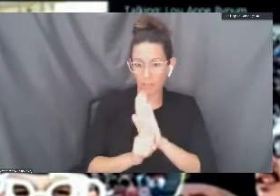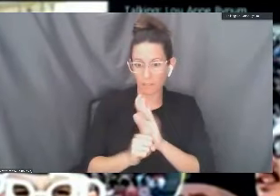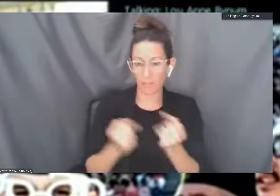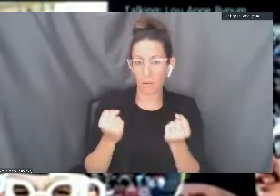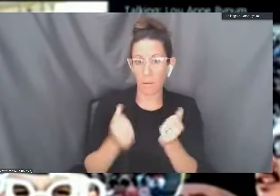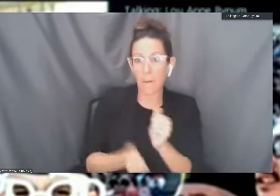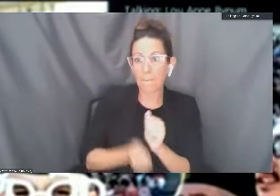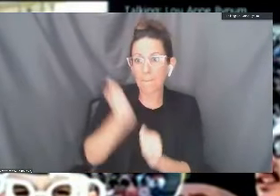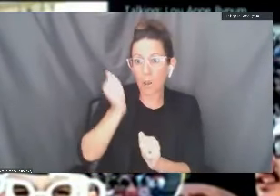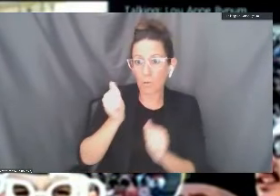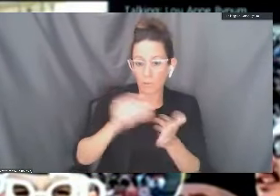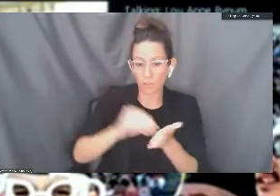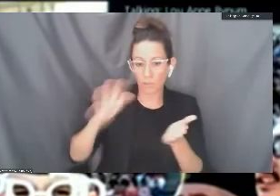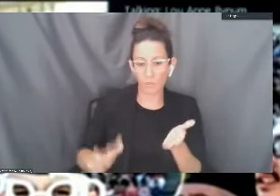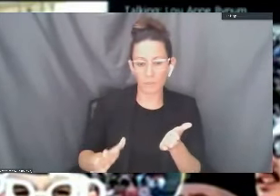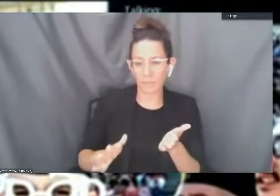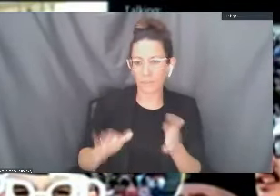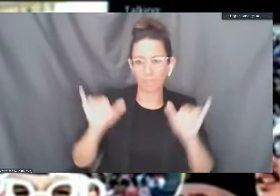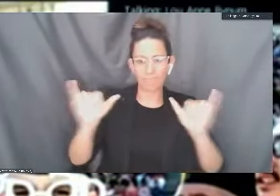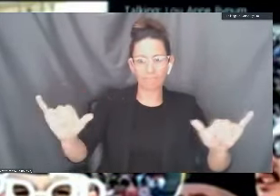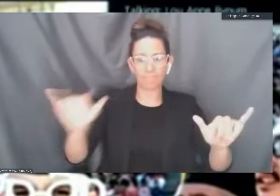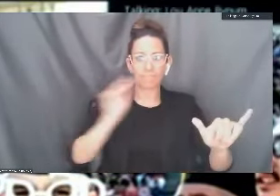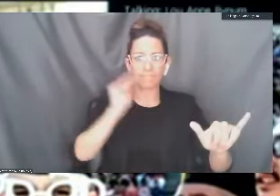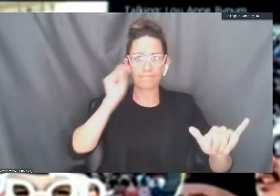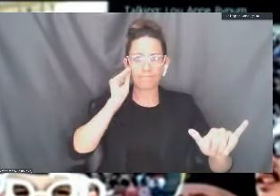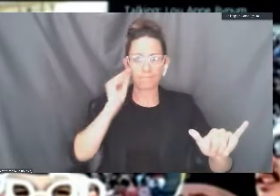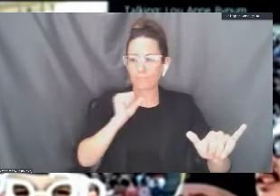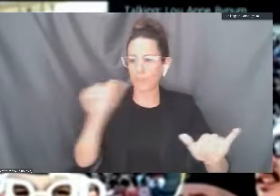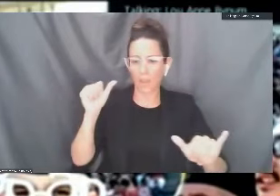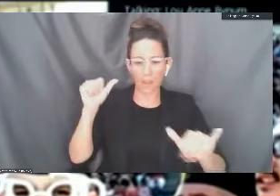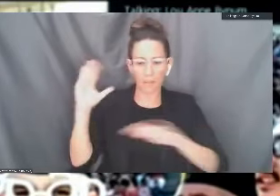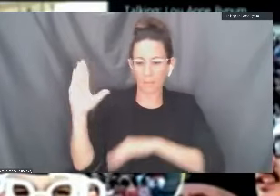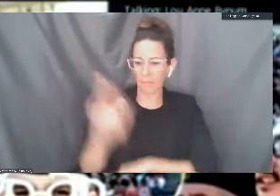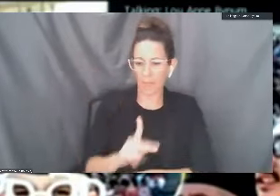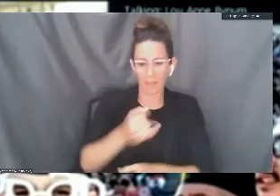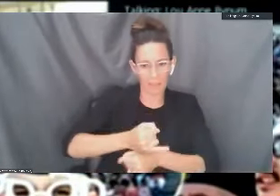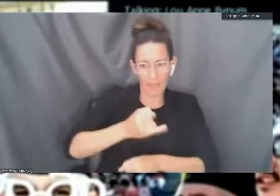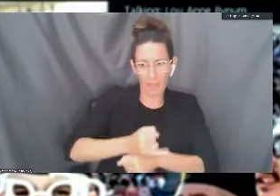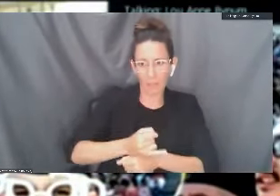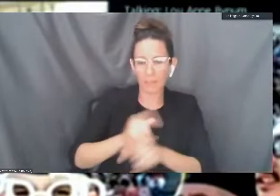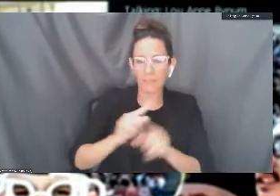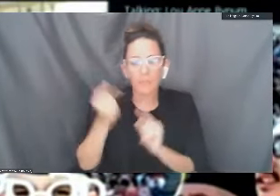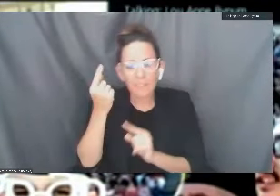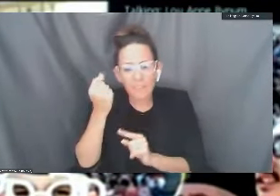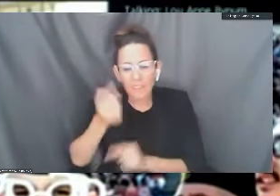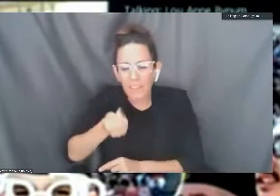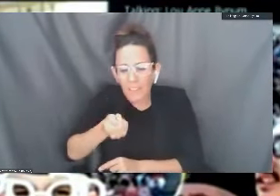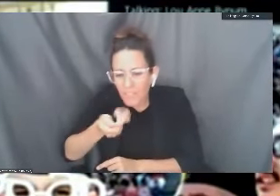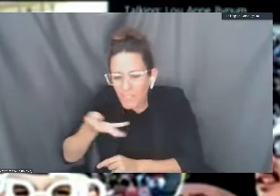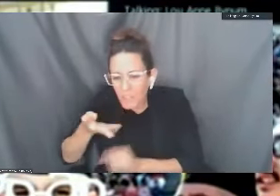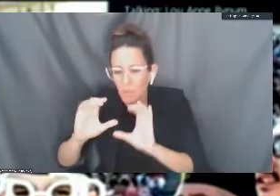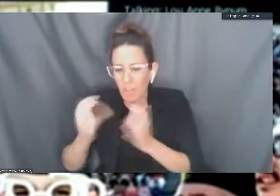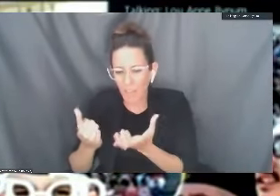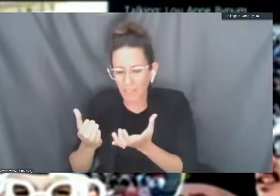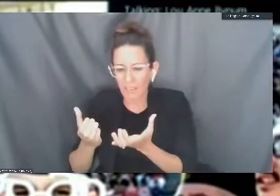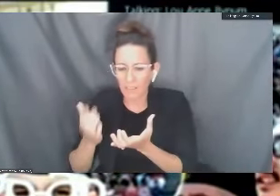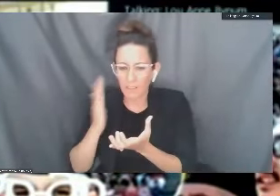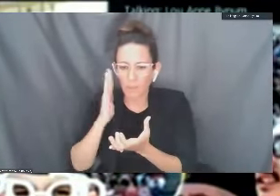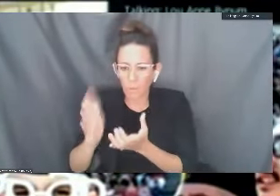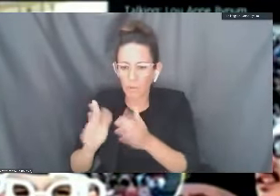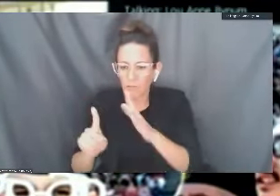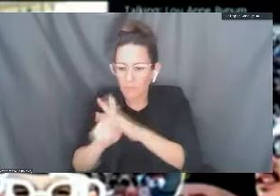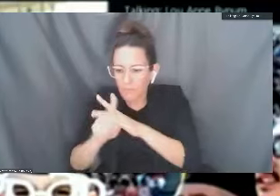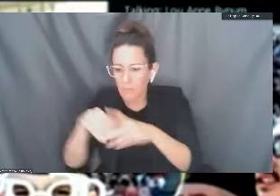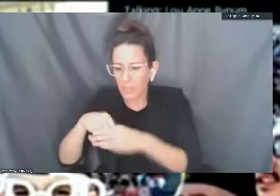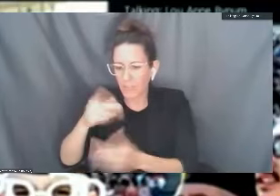returning to campus in the fall. But as I said, we will have some limited face to face instruction with more information coming about that.